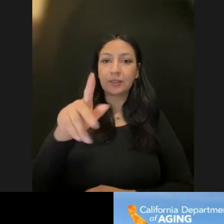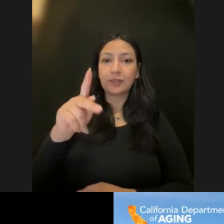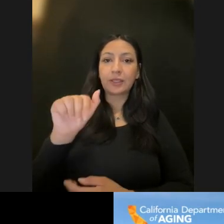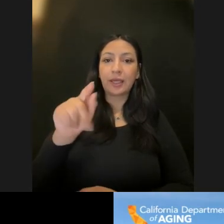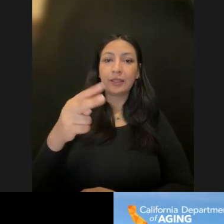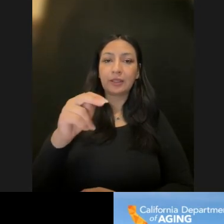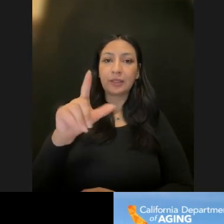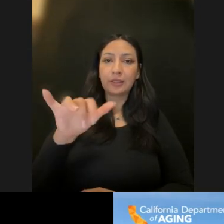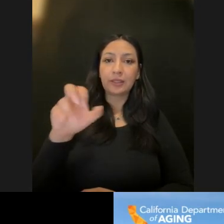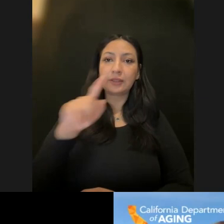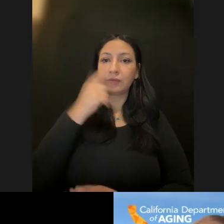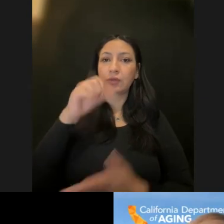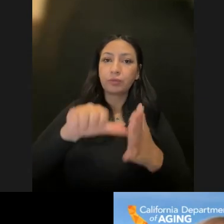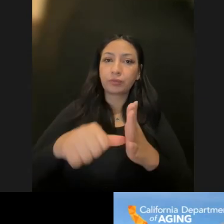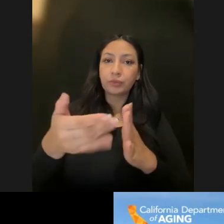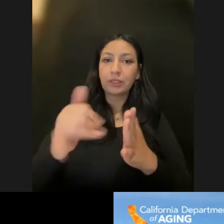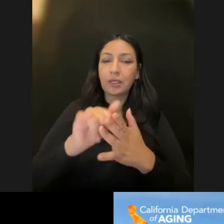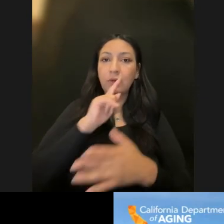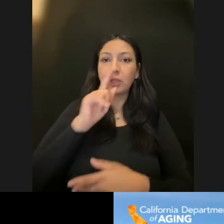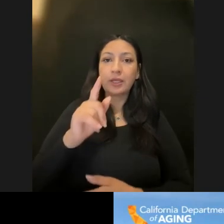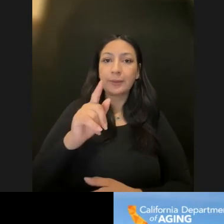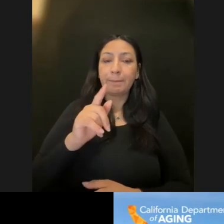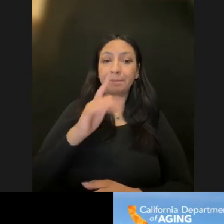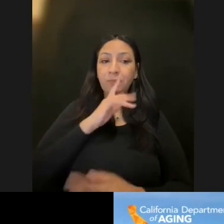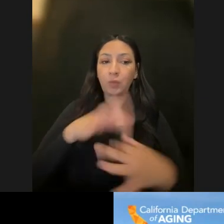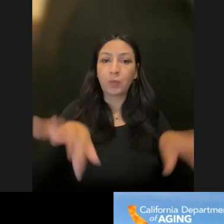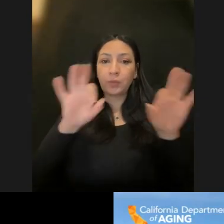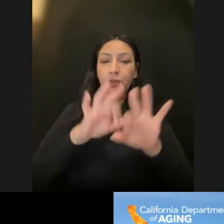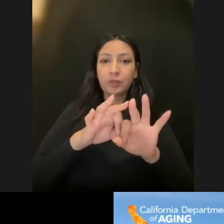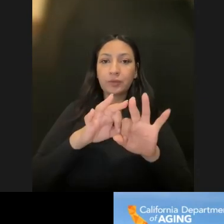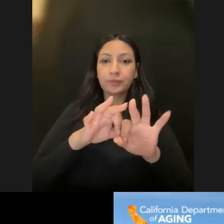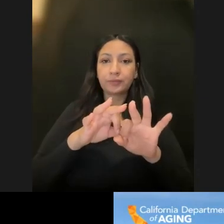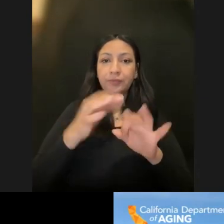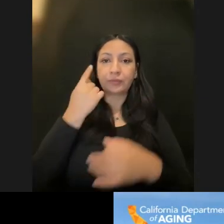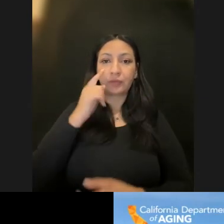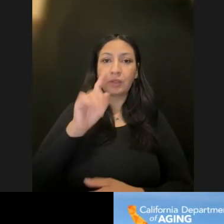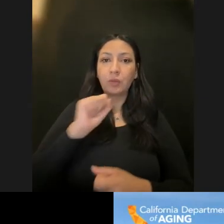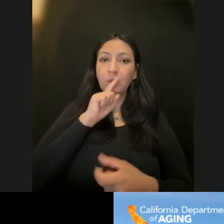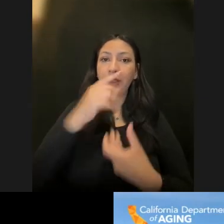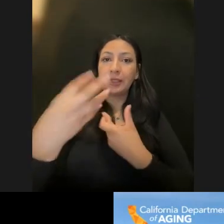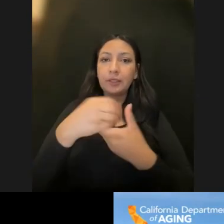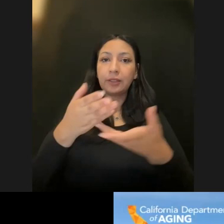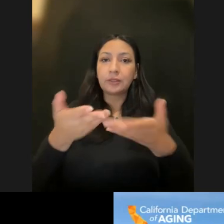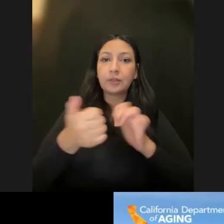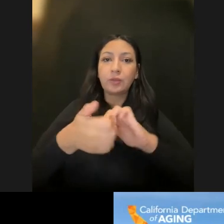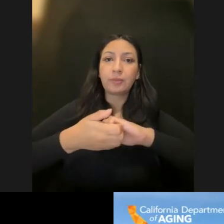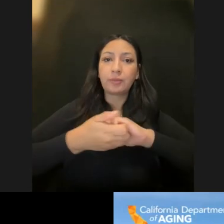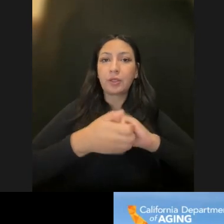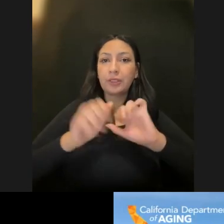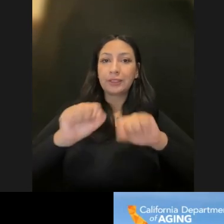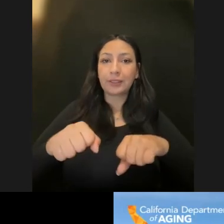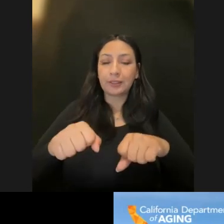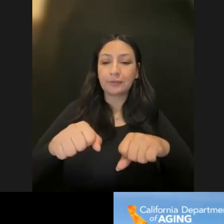elevating that. And this is where it's going to be critical to engage with partners that can